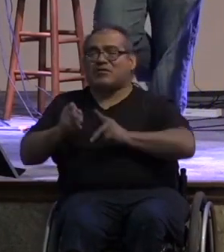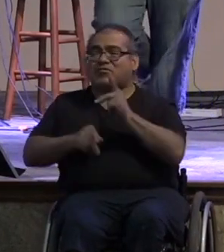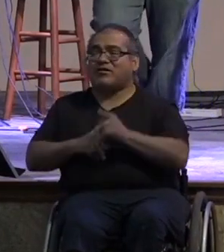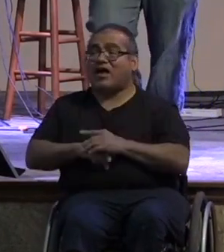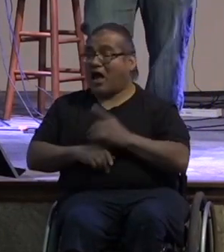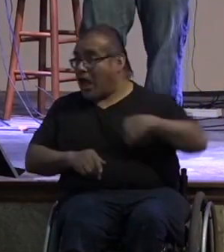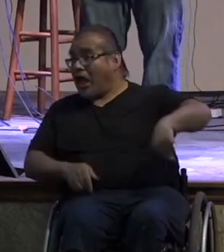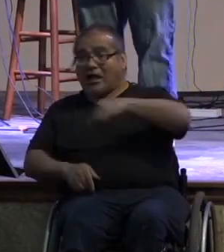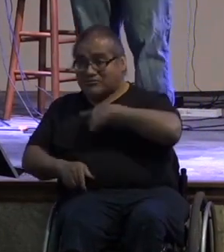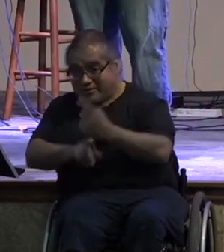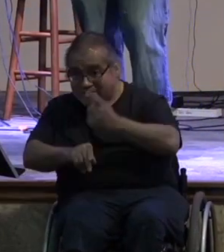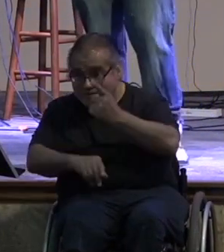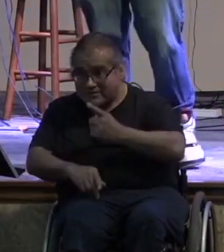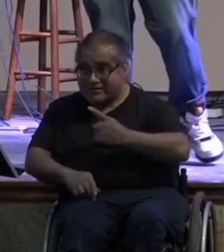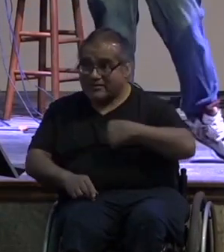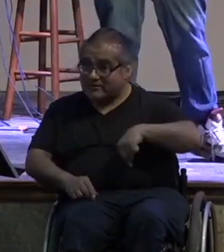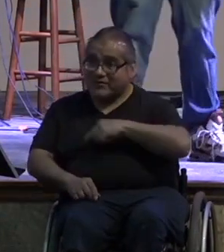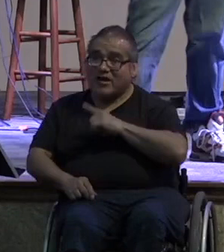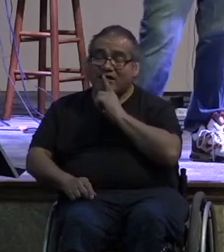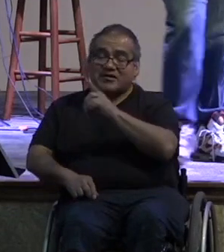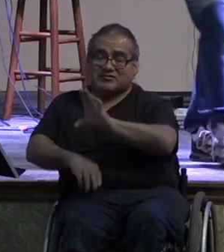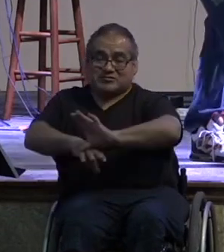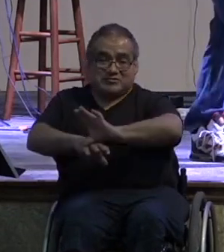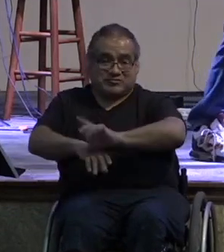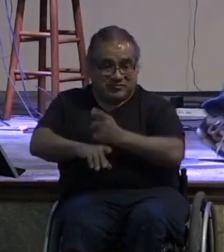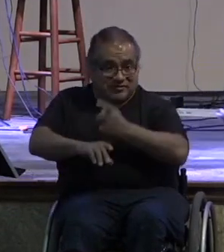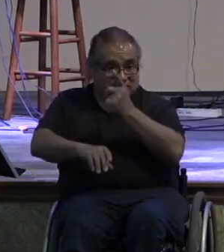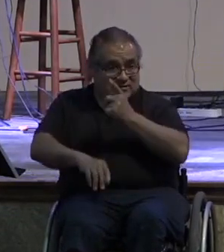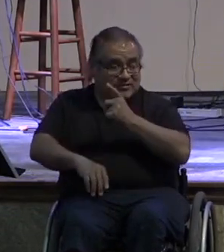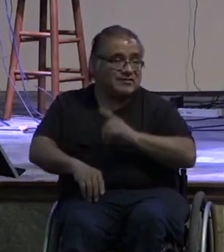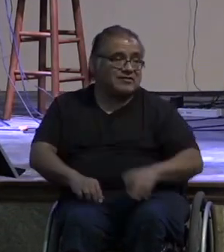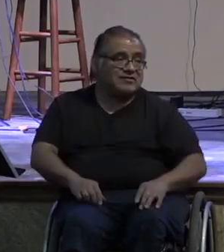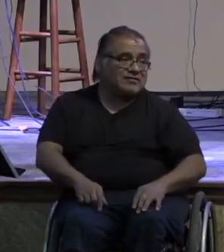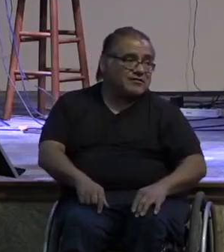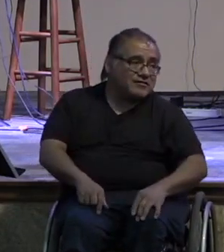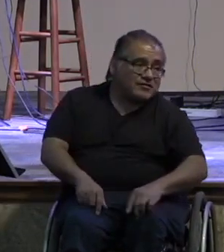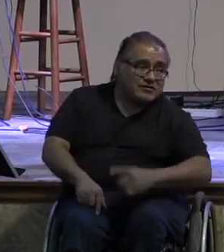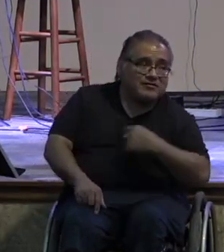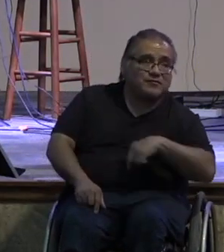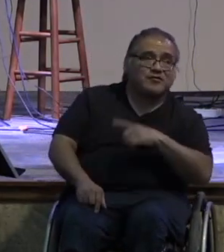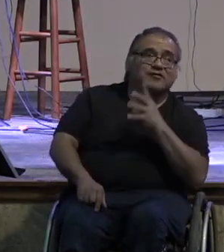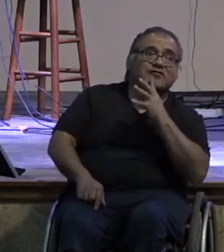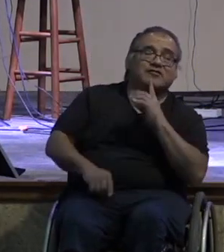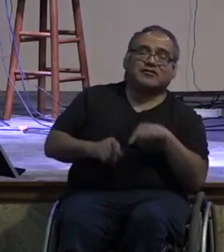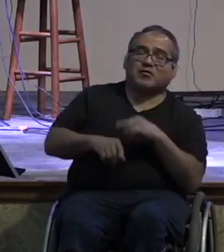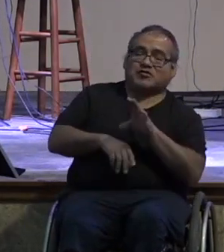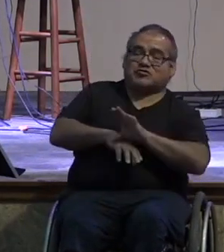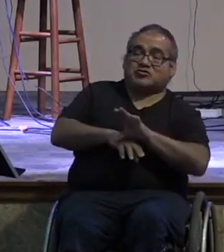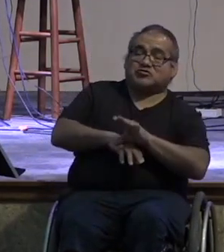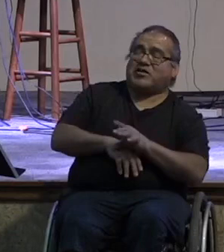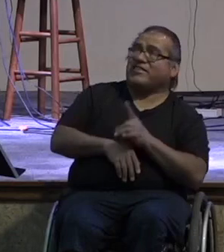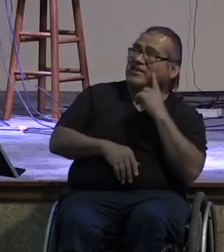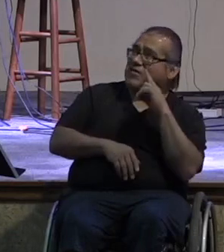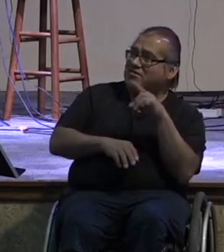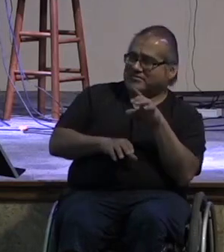god's people us right we're the church right so sometimes we talk about the church and we talk about an organization but